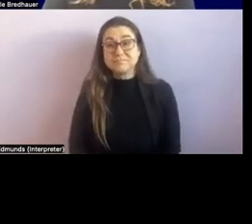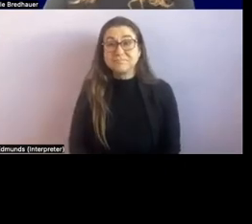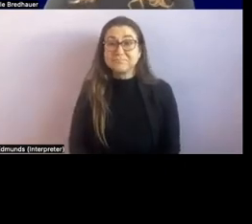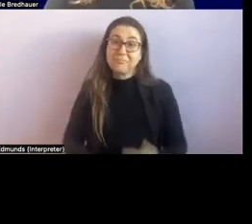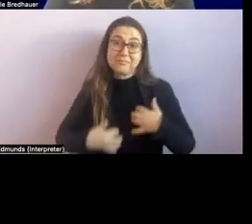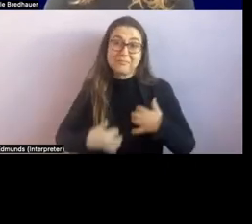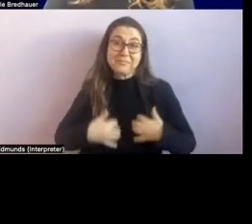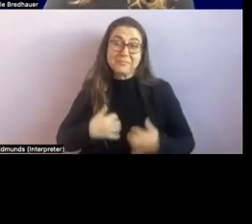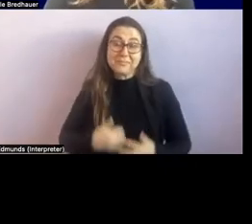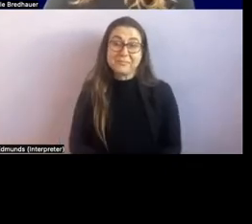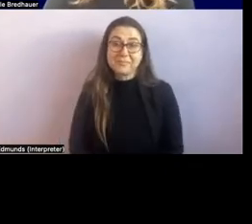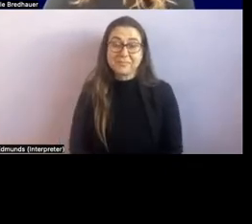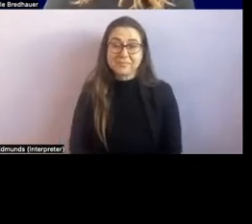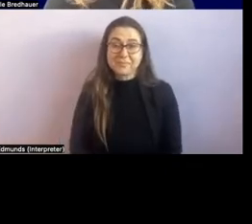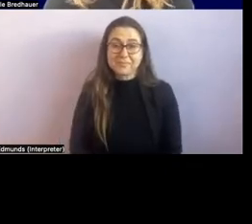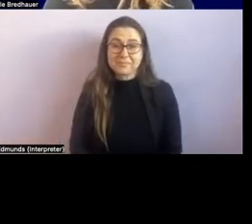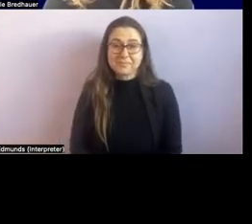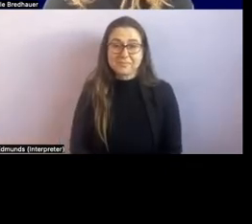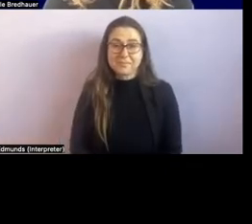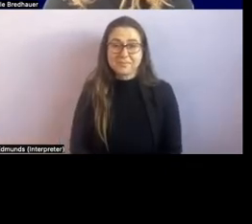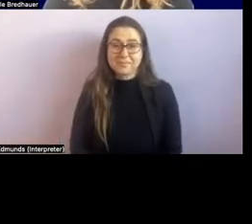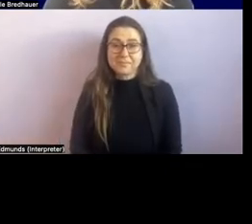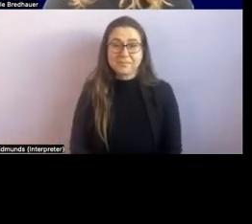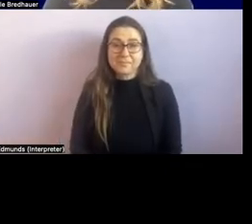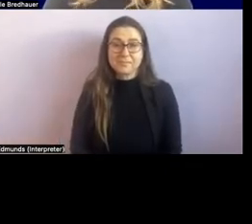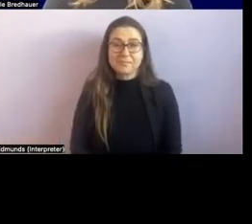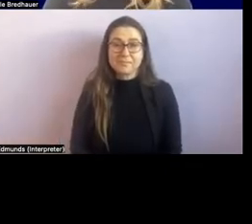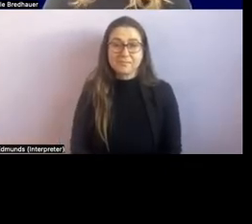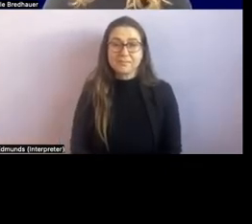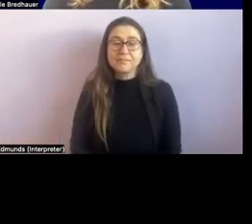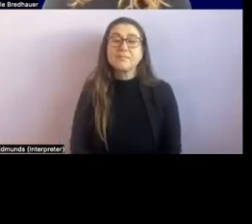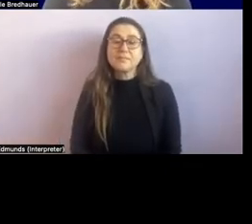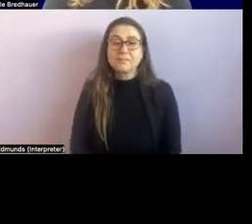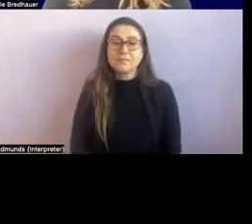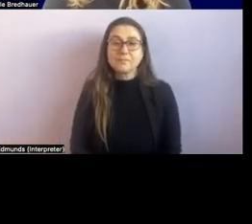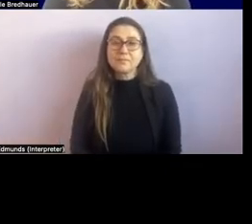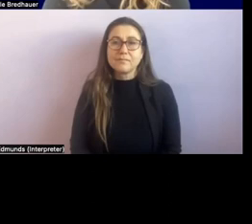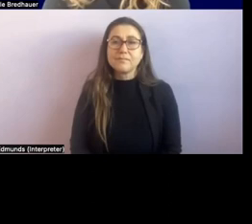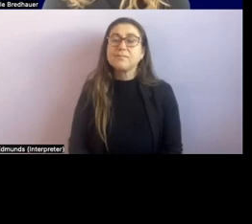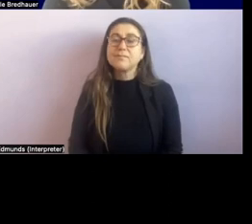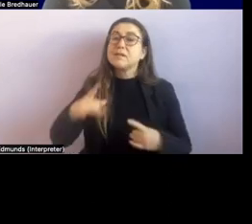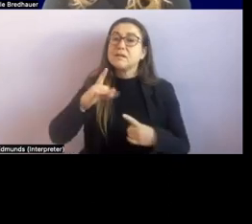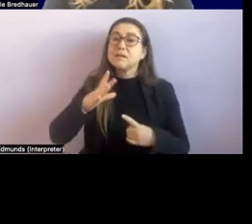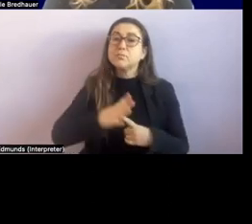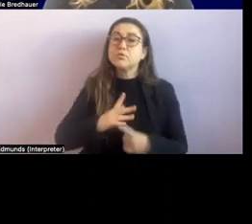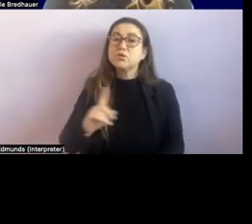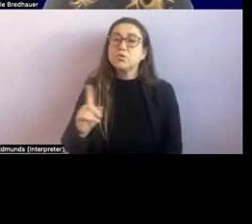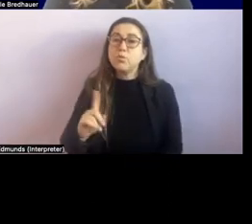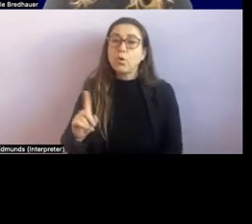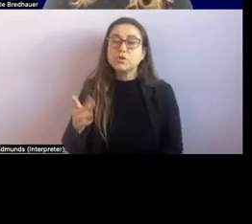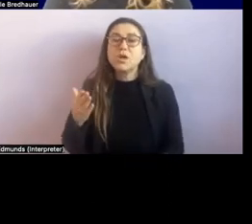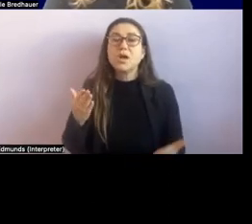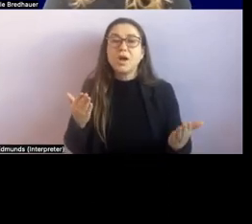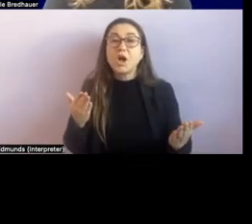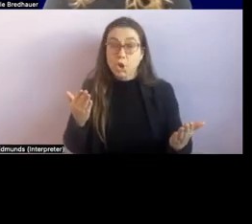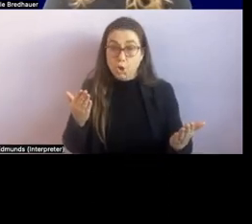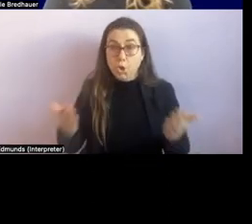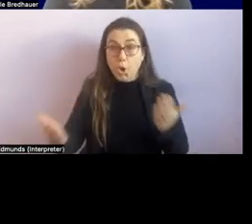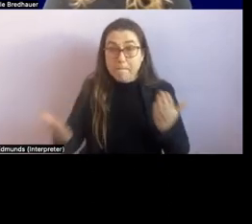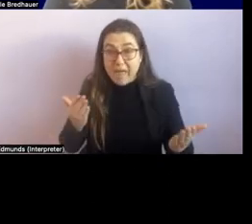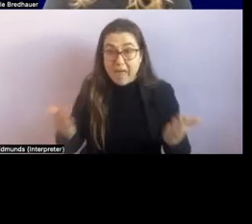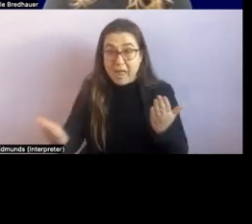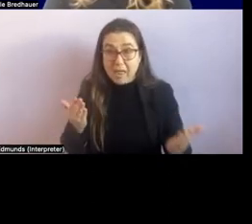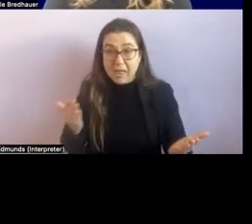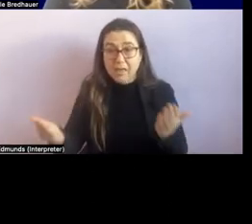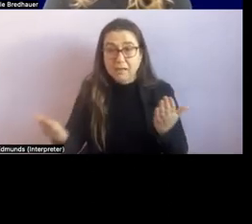um comparison is really important so um